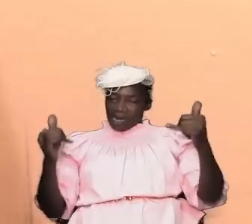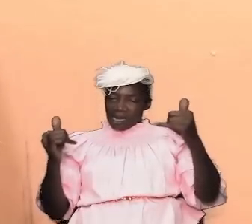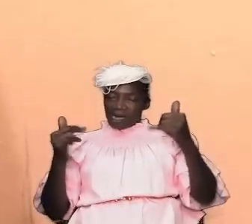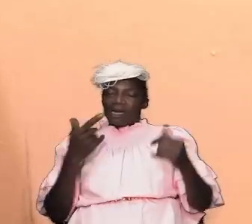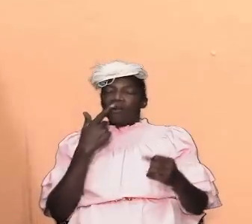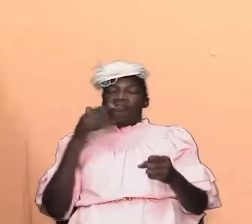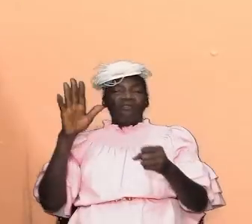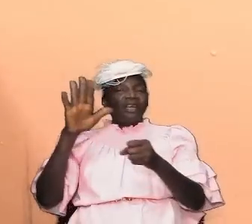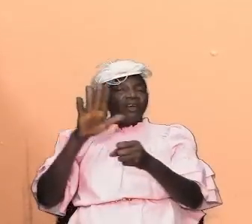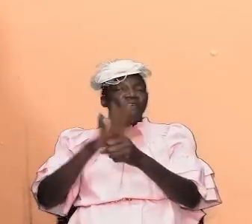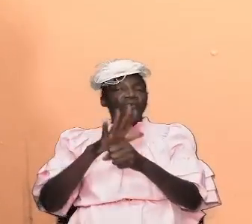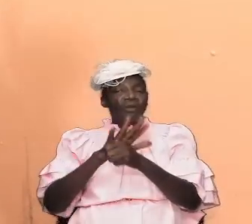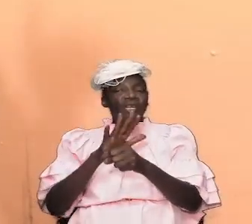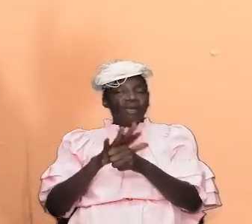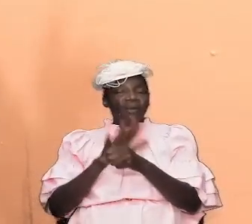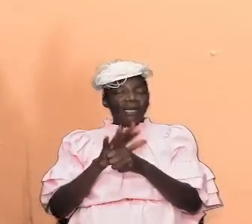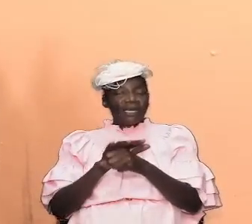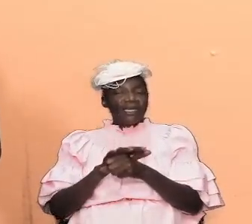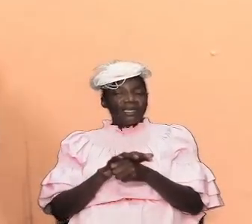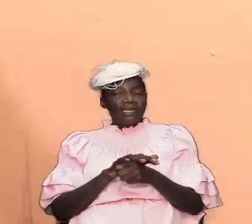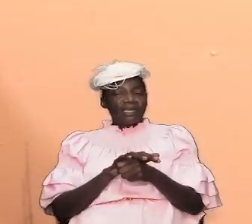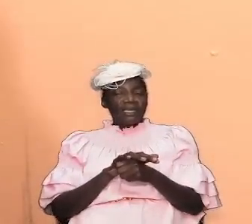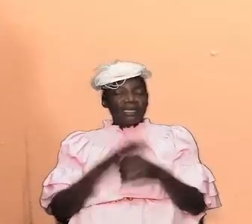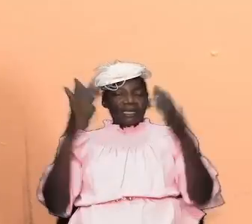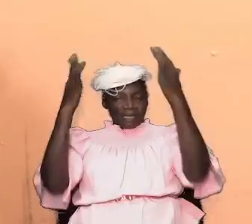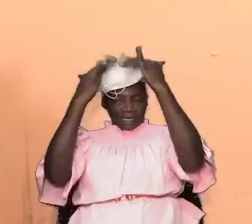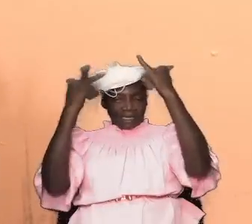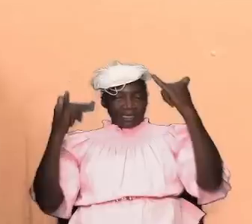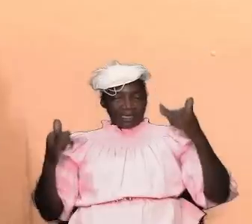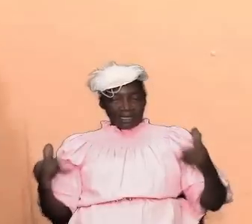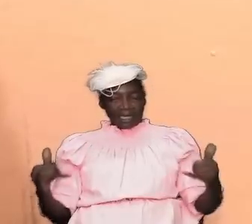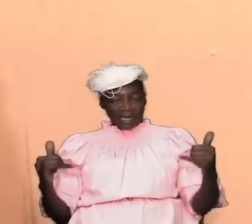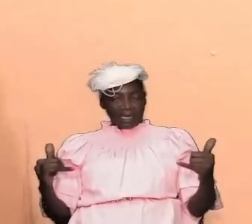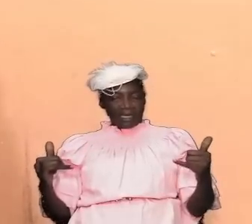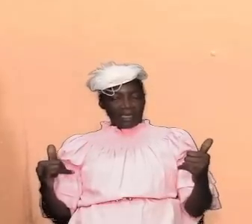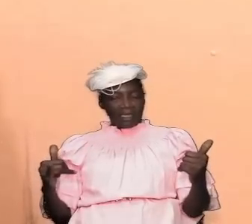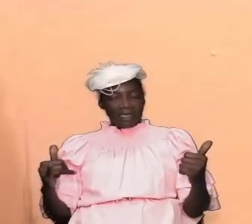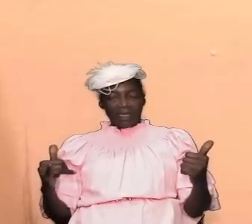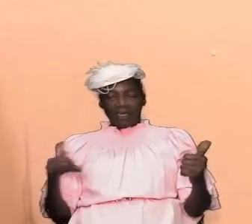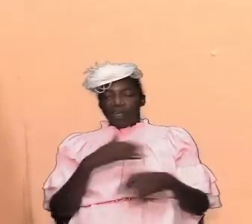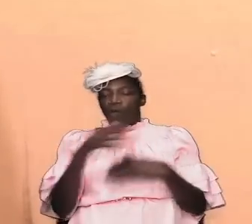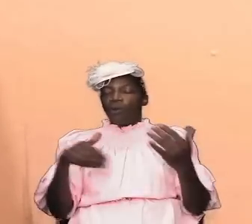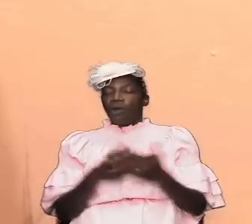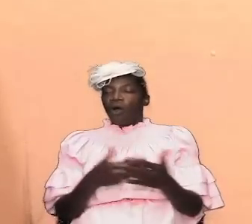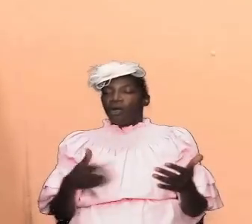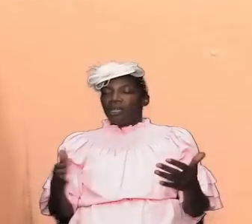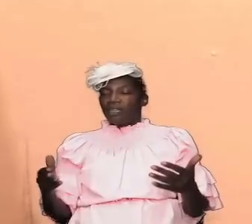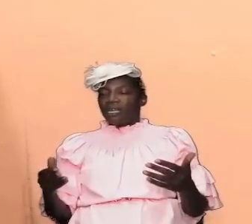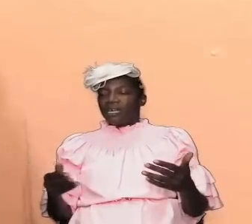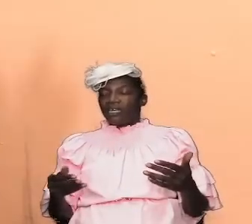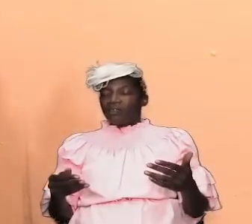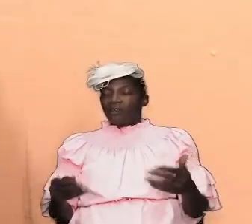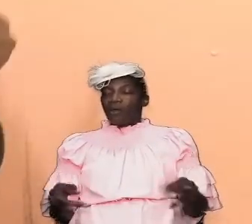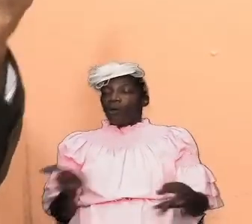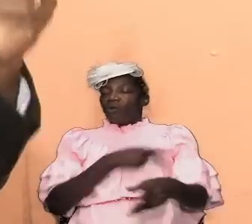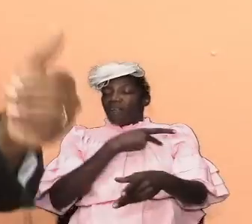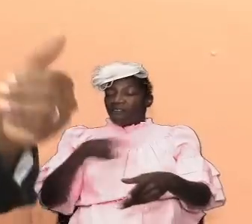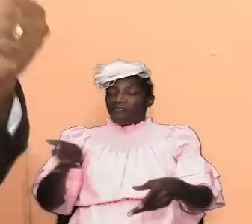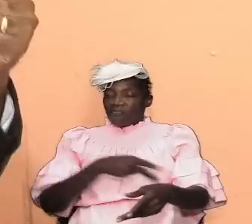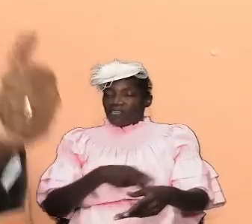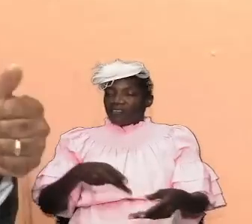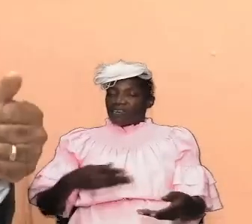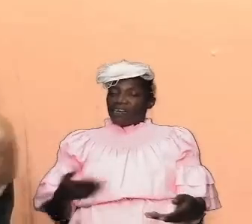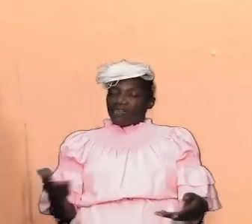uh furniture the tent with all of the associated things was a physical thing and just as